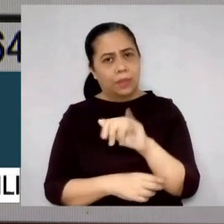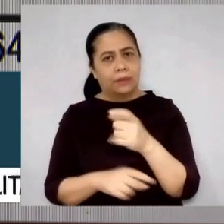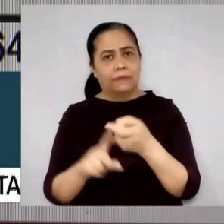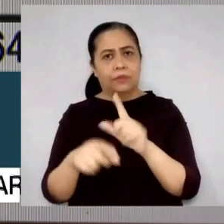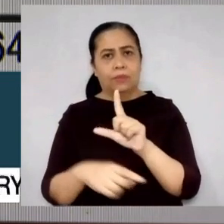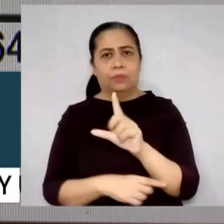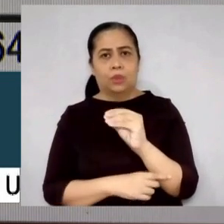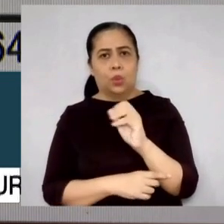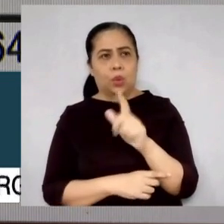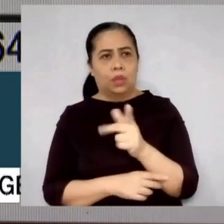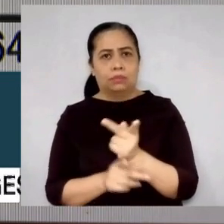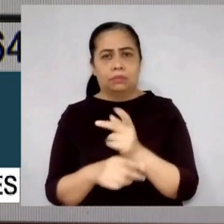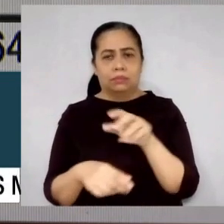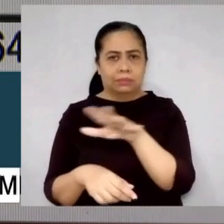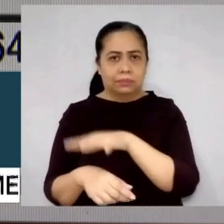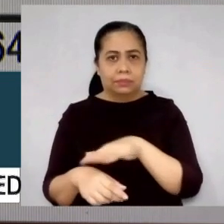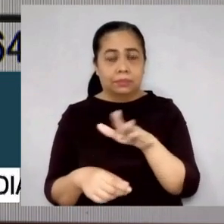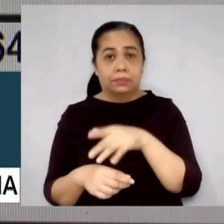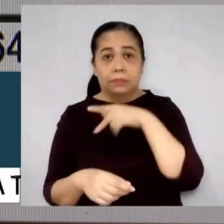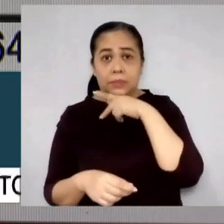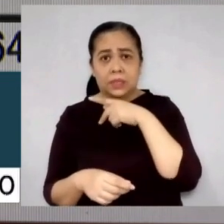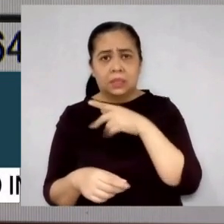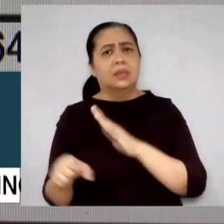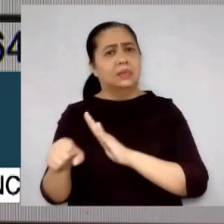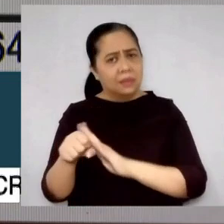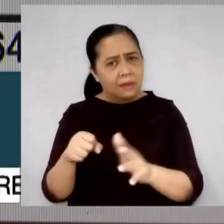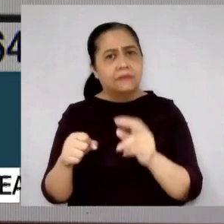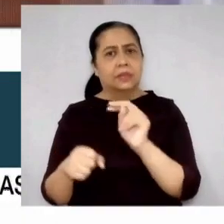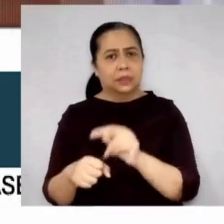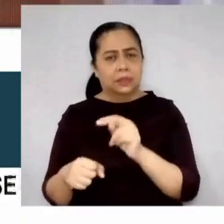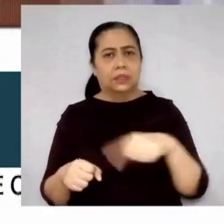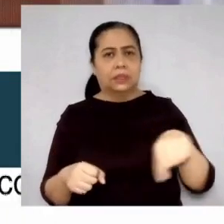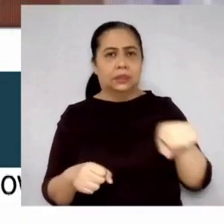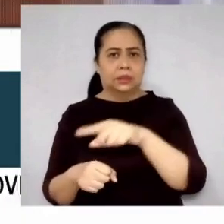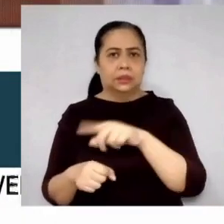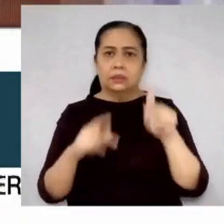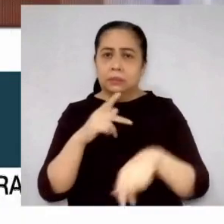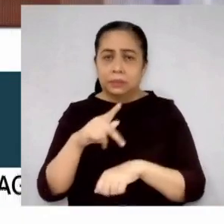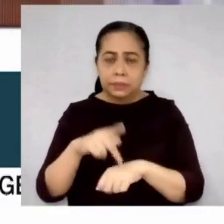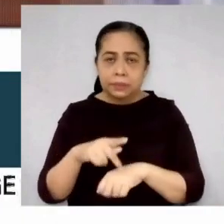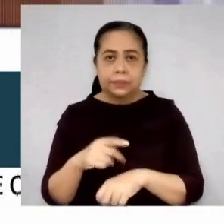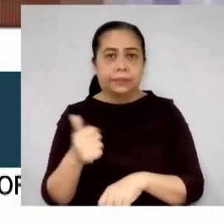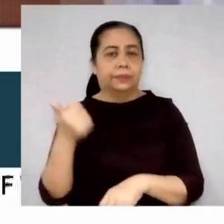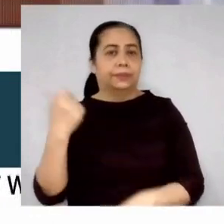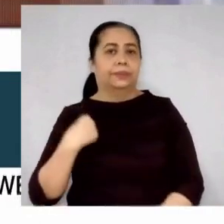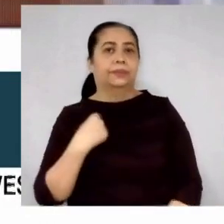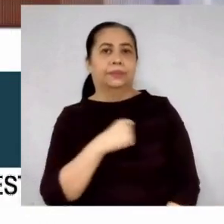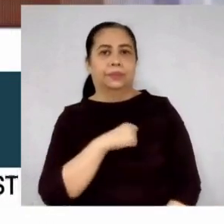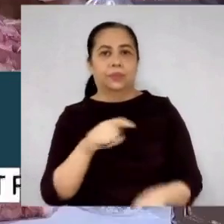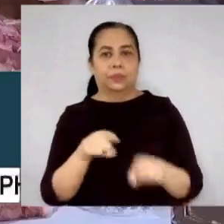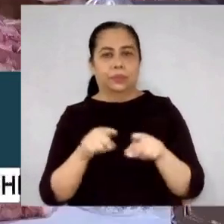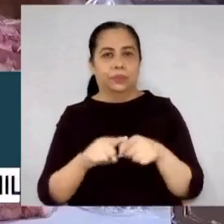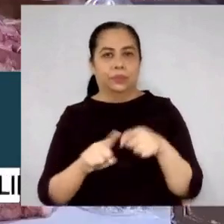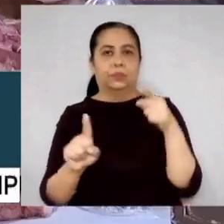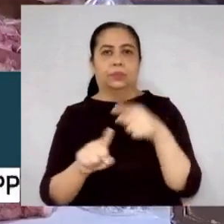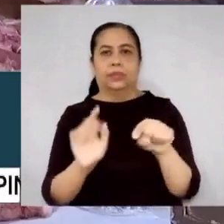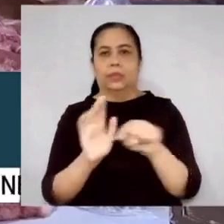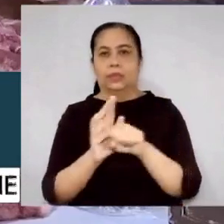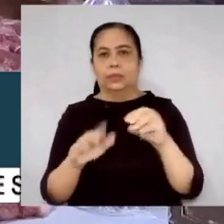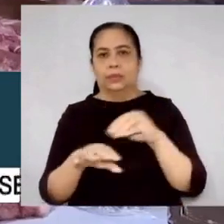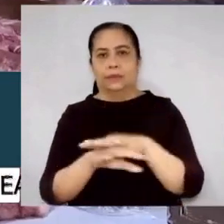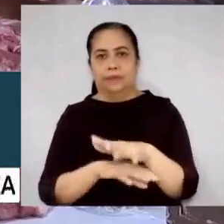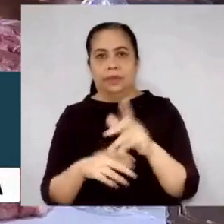na produksyon upang matugunan ang pangangailangan ng ating bansa. Other senators also point out the negative effects of the